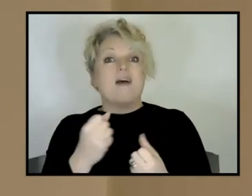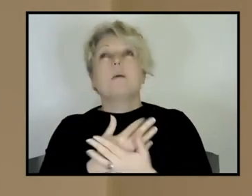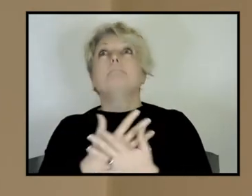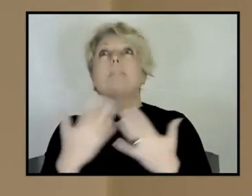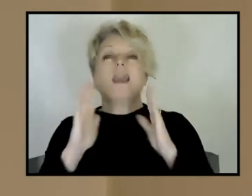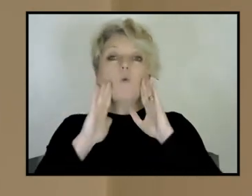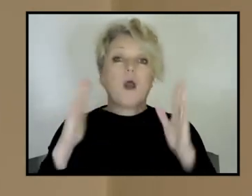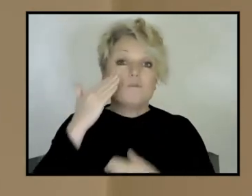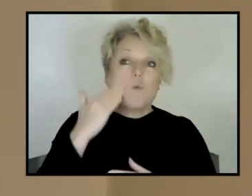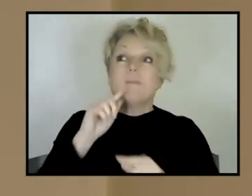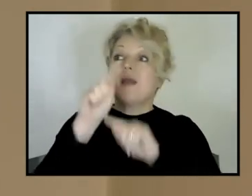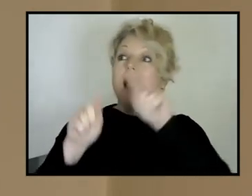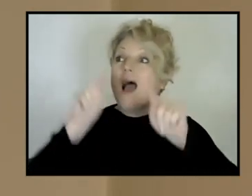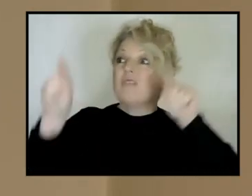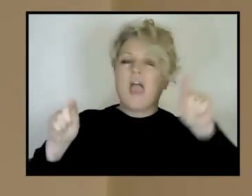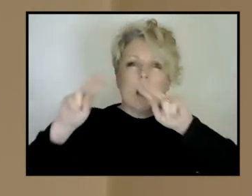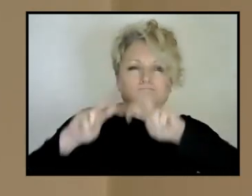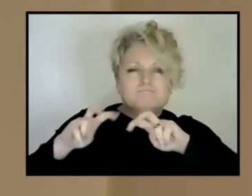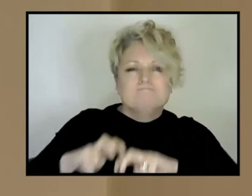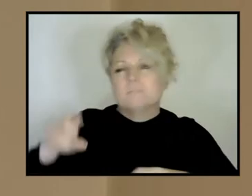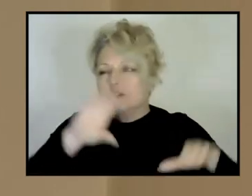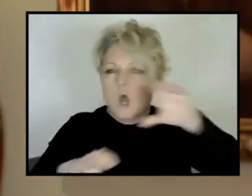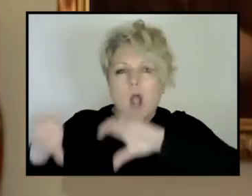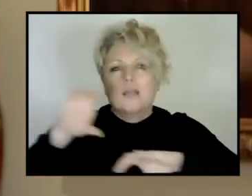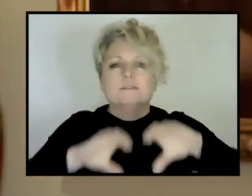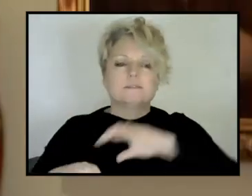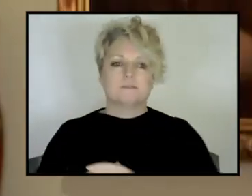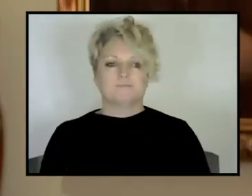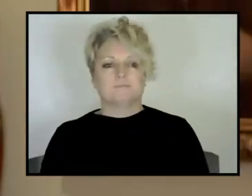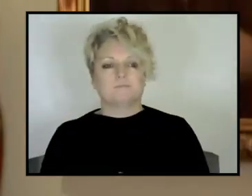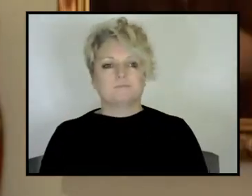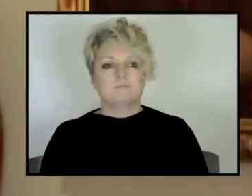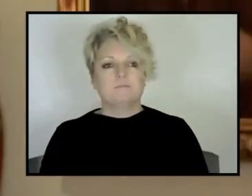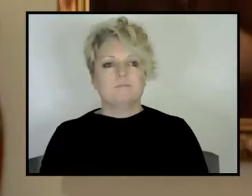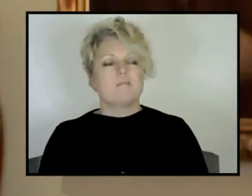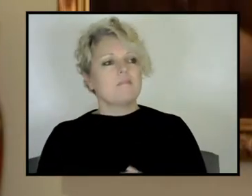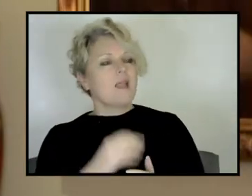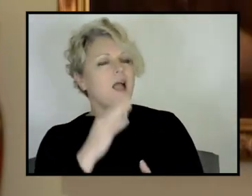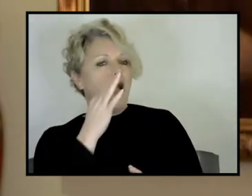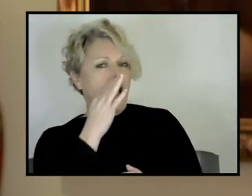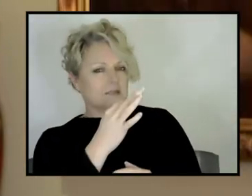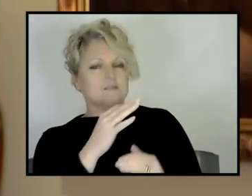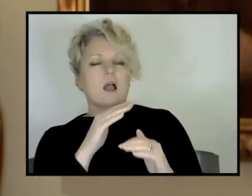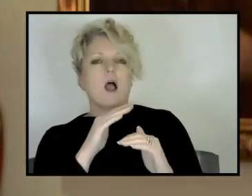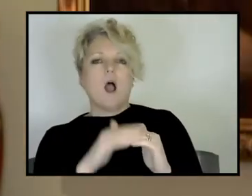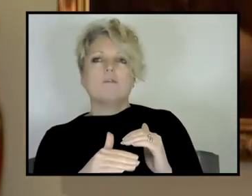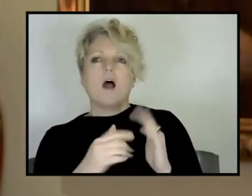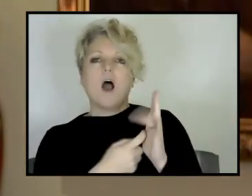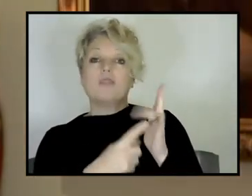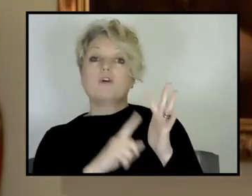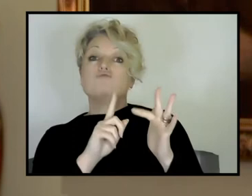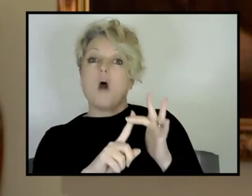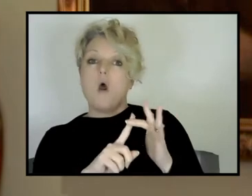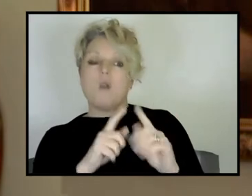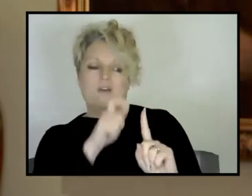fantastic things in geology and geophysics. Yeah. And Peter, I'm interested in what you think about this question of the role of individuals,